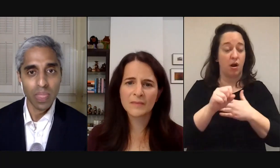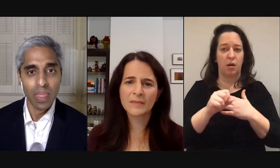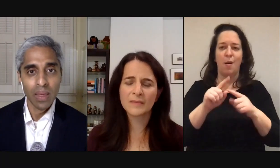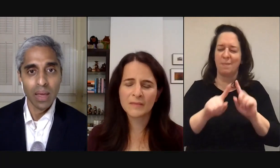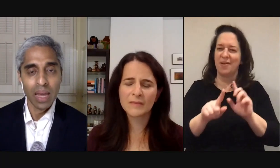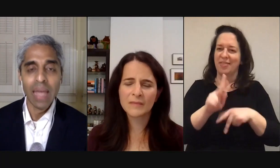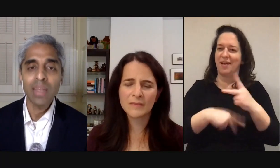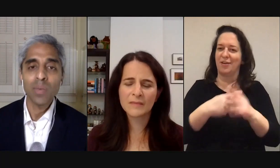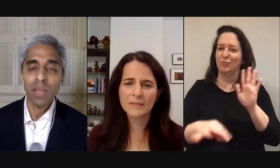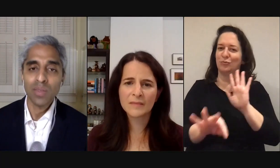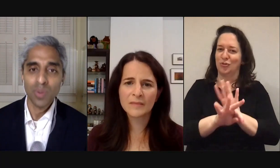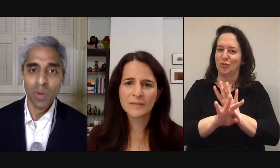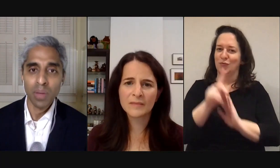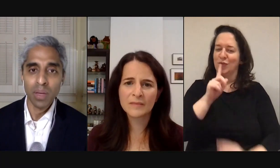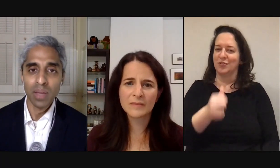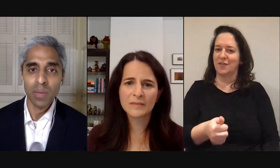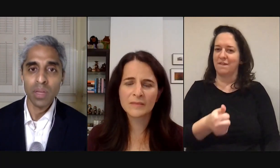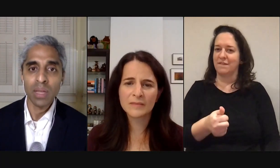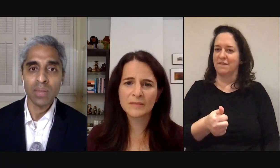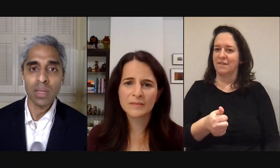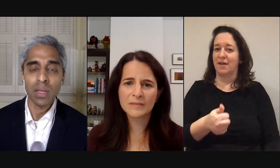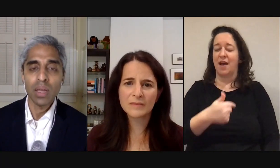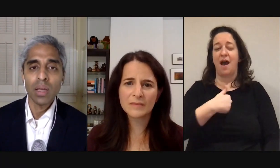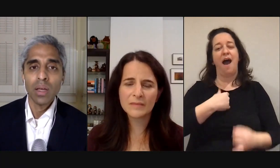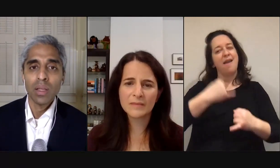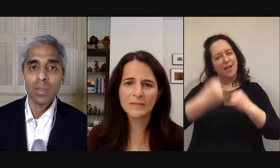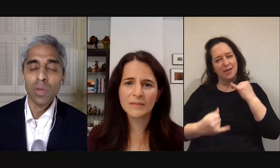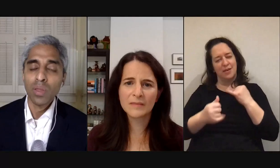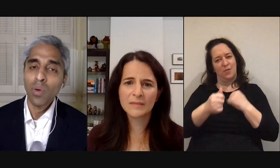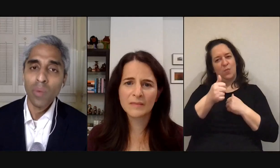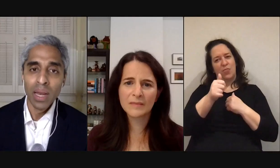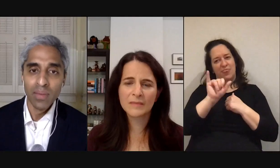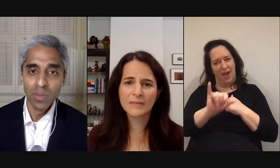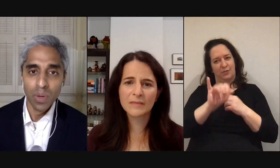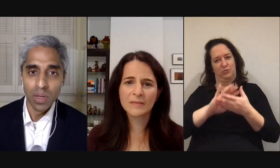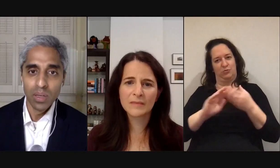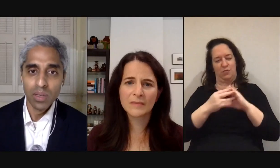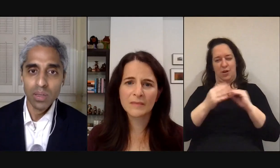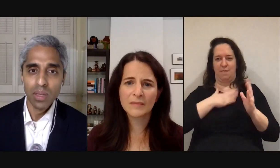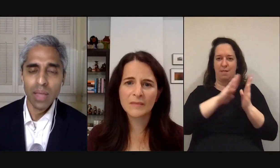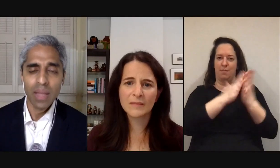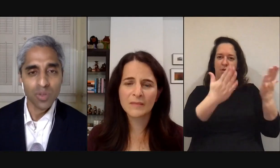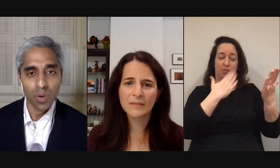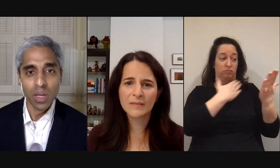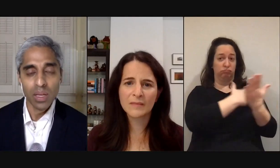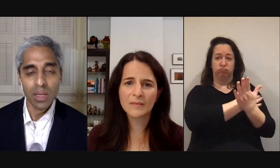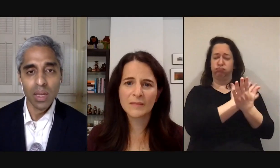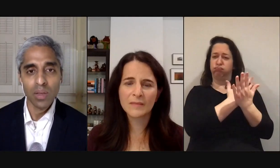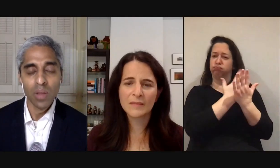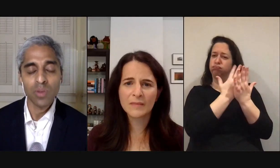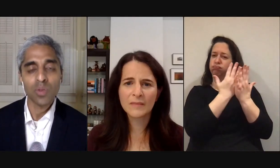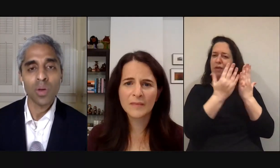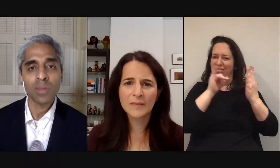and i ended with that story because i realized that throughout the whole writing of this book that that story